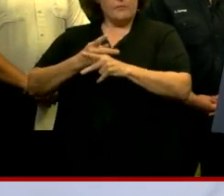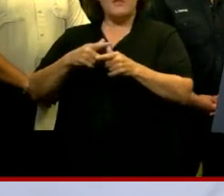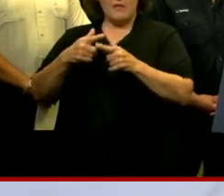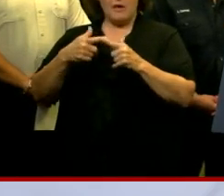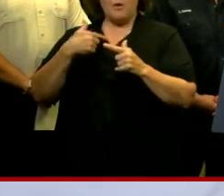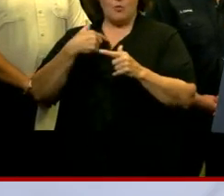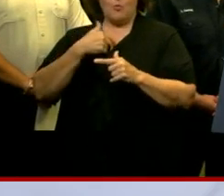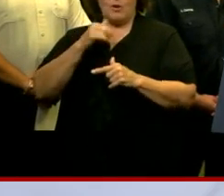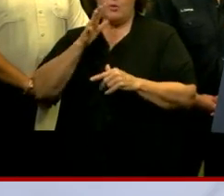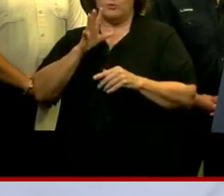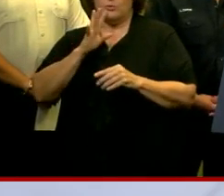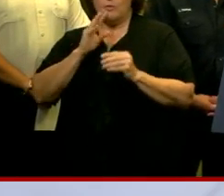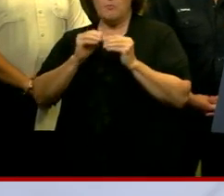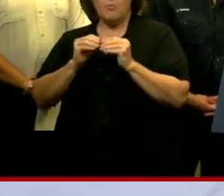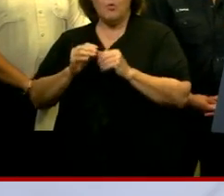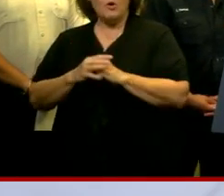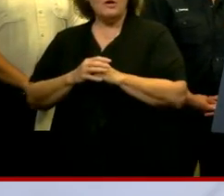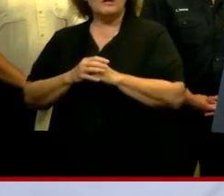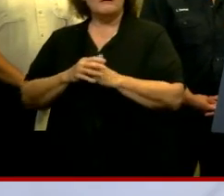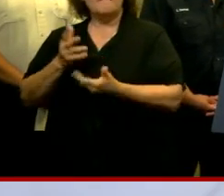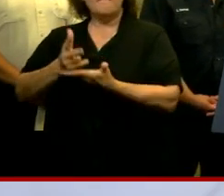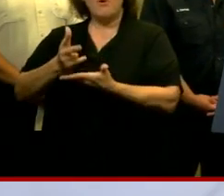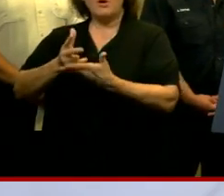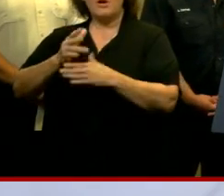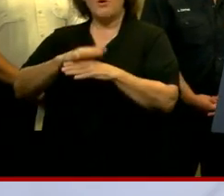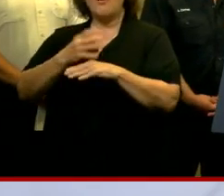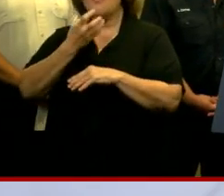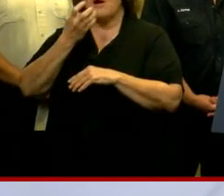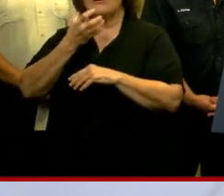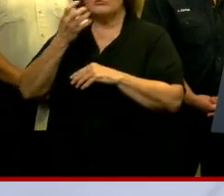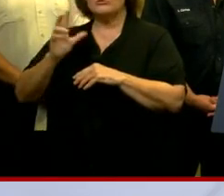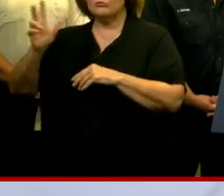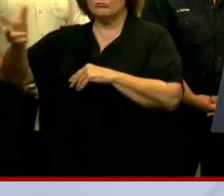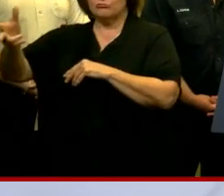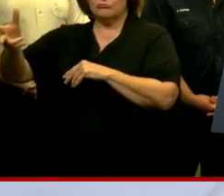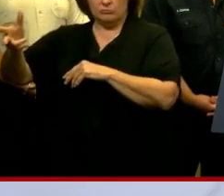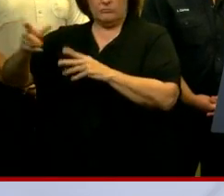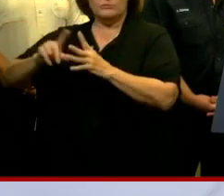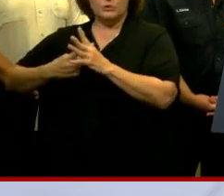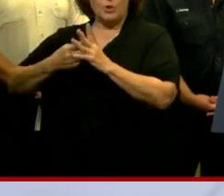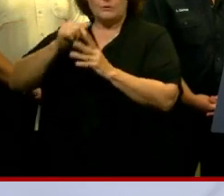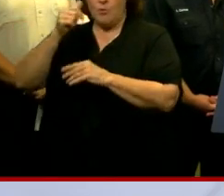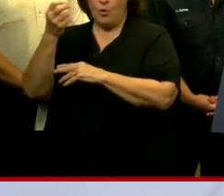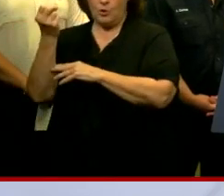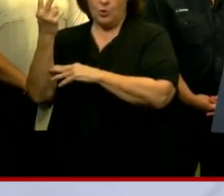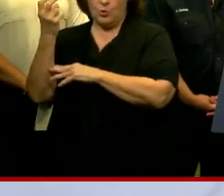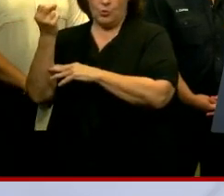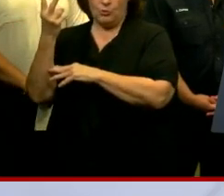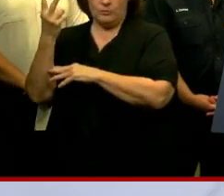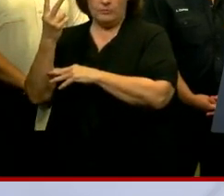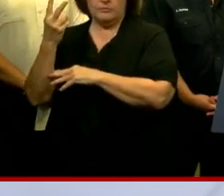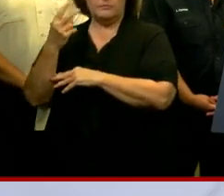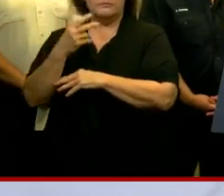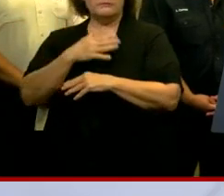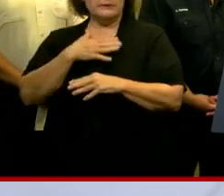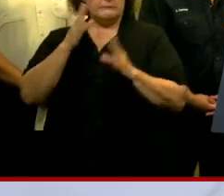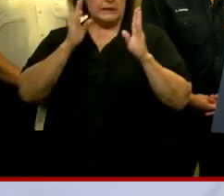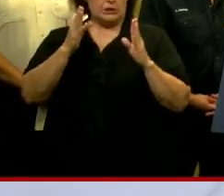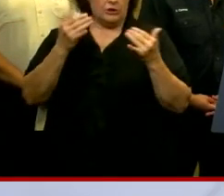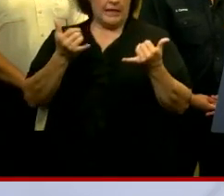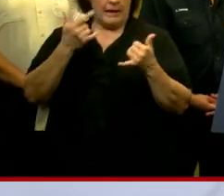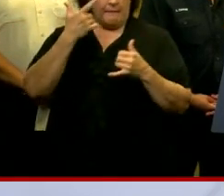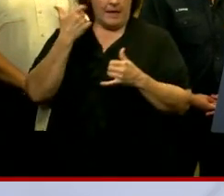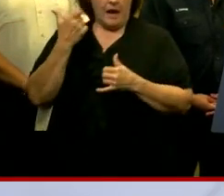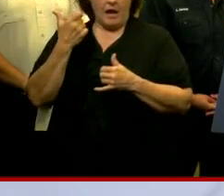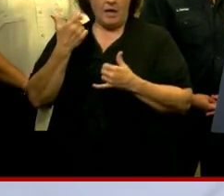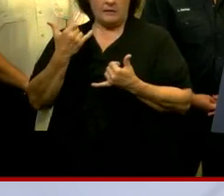that. Parking on neutral grounds and sidewalks will be allowed tomorrow starting at noon. I would pay attention today because we